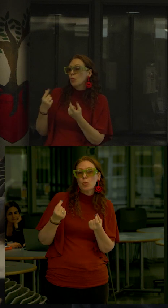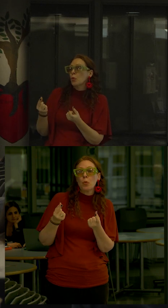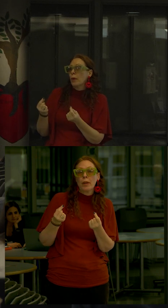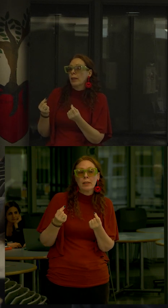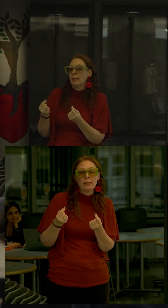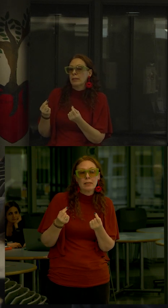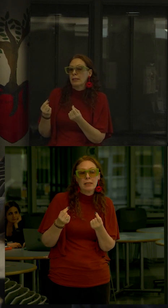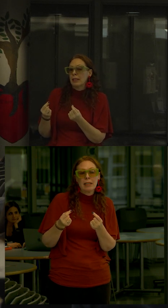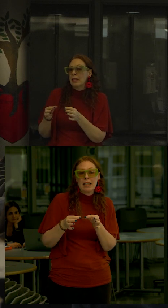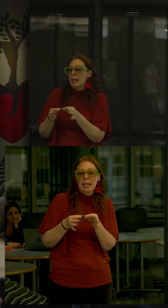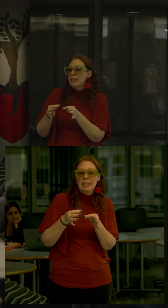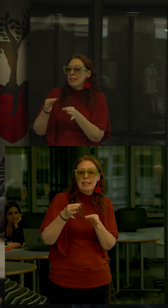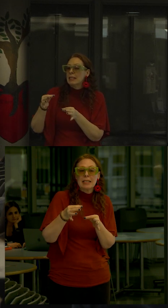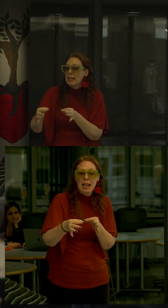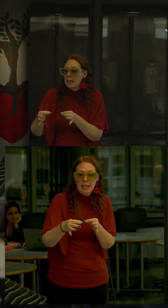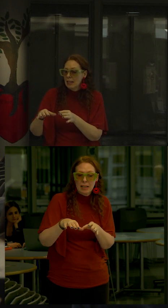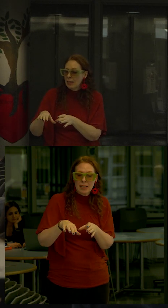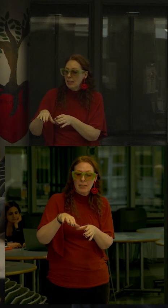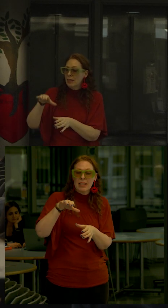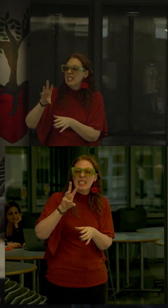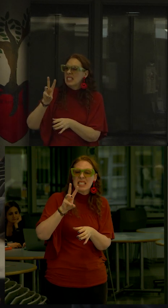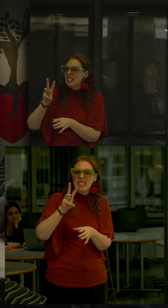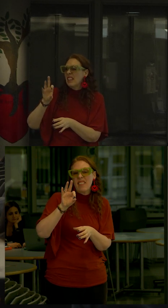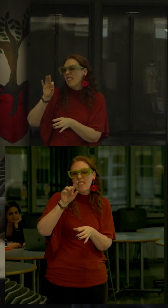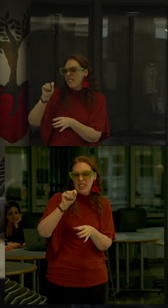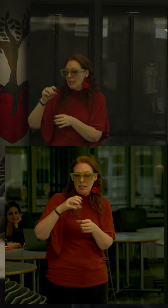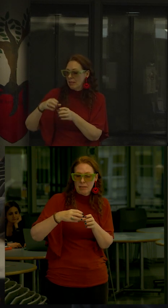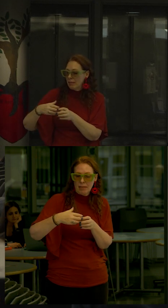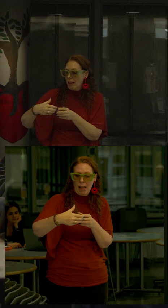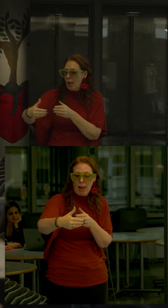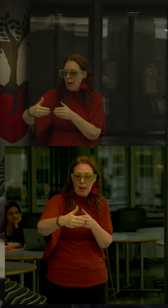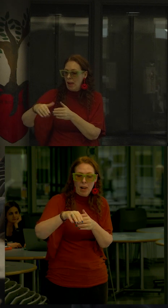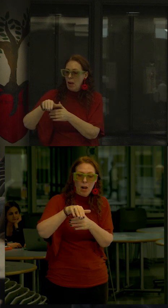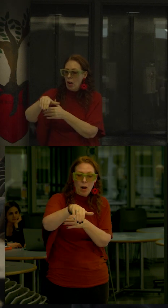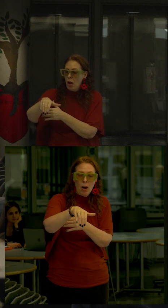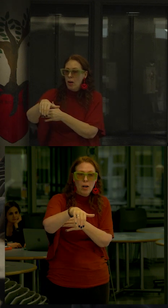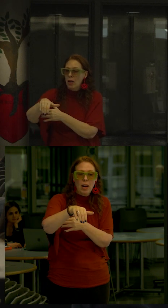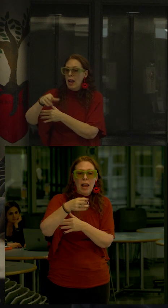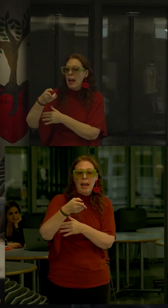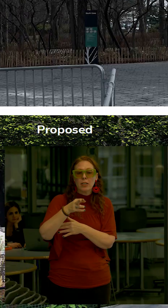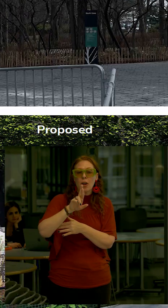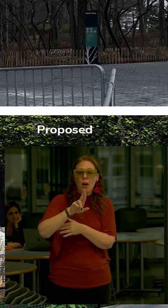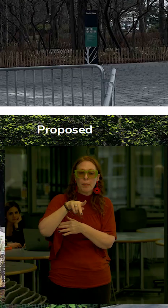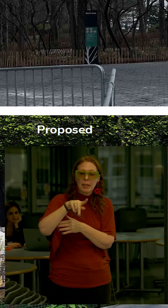is we're extending that platform six feet out over HRPT waters and we're